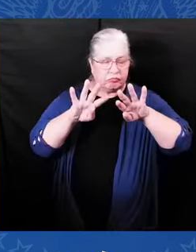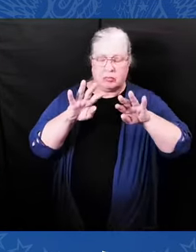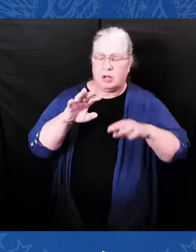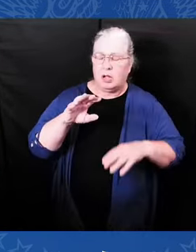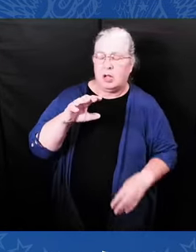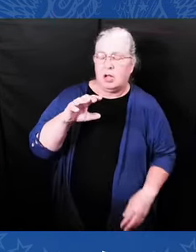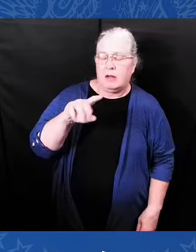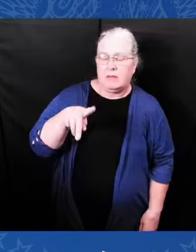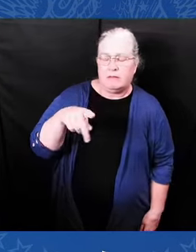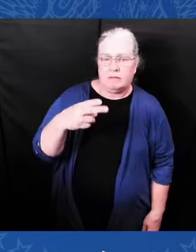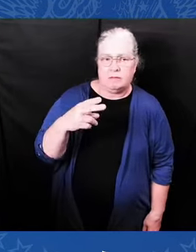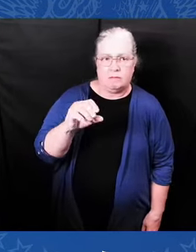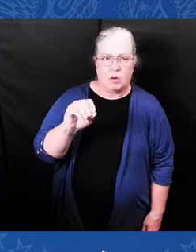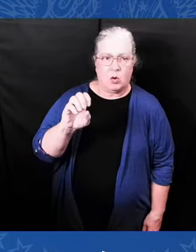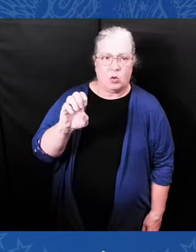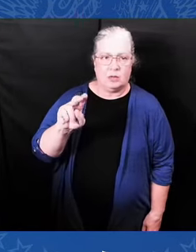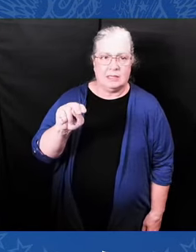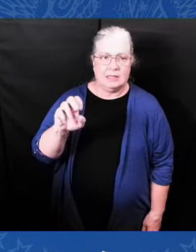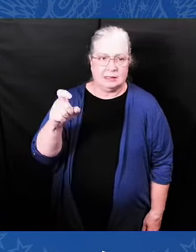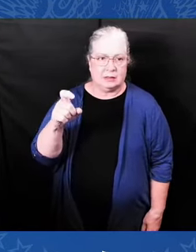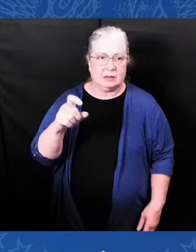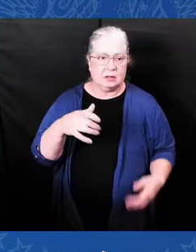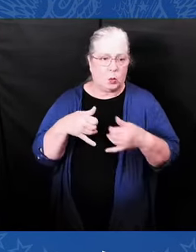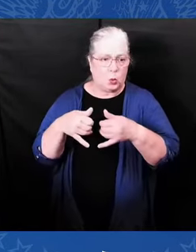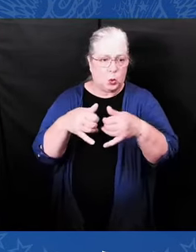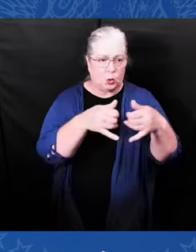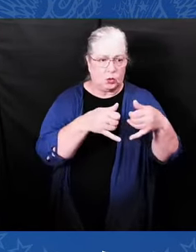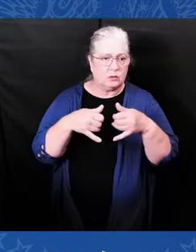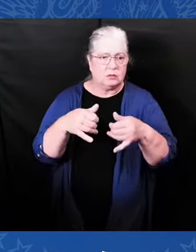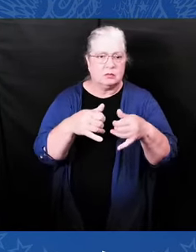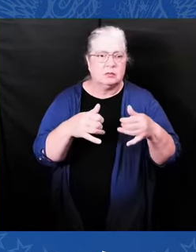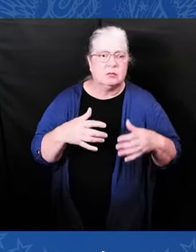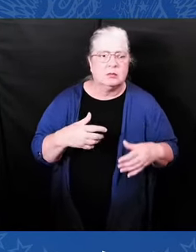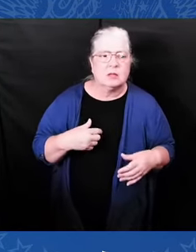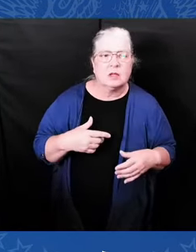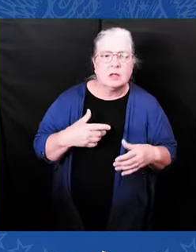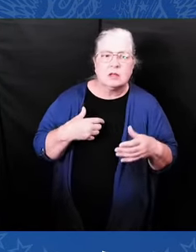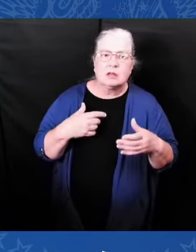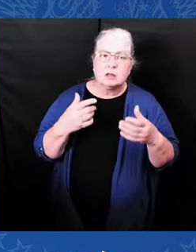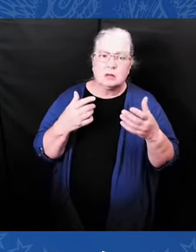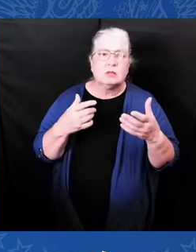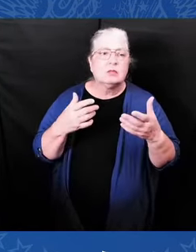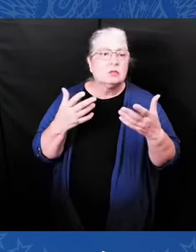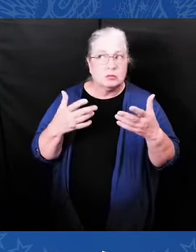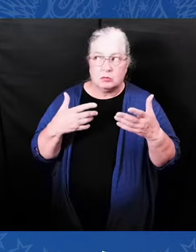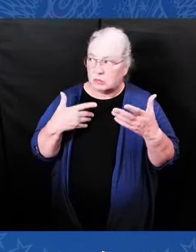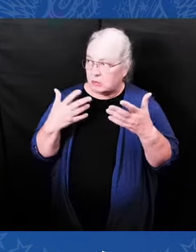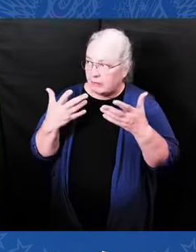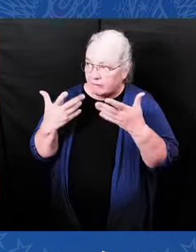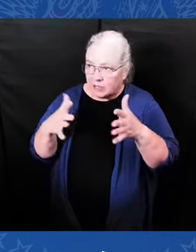coming up. And at the end of the show, an incredible performance that you wouldn't want to miss.